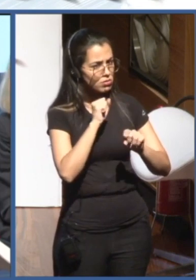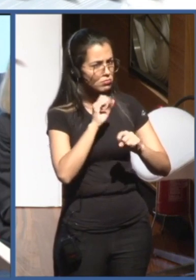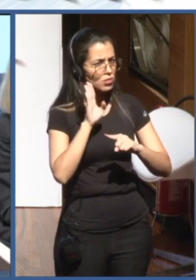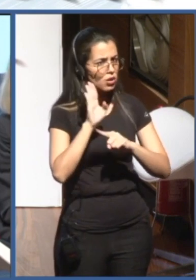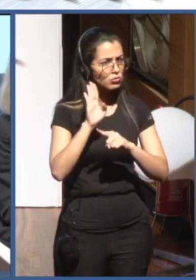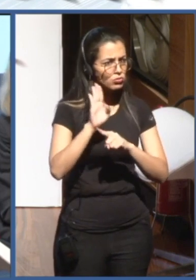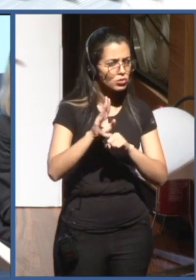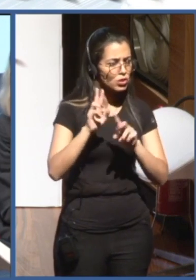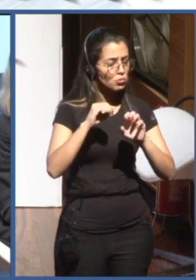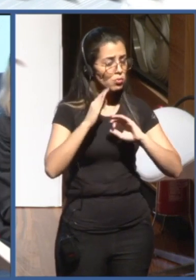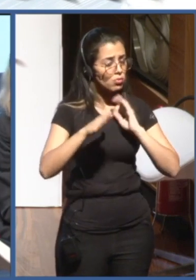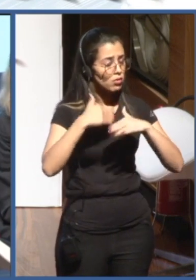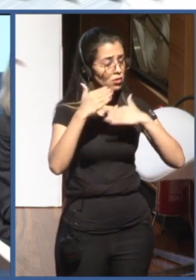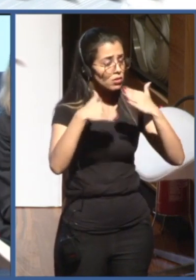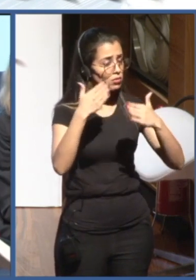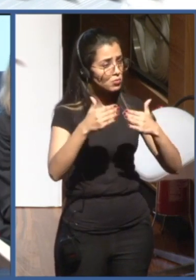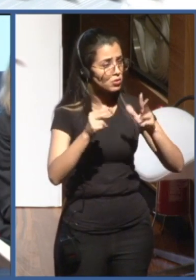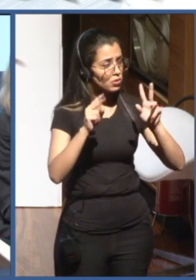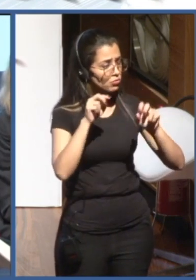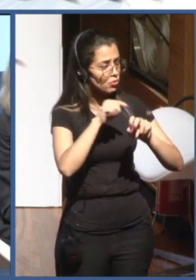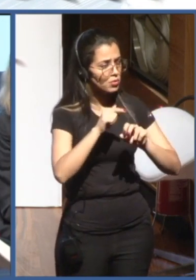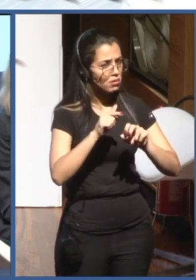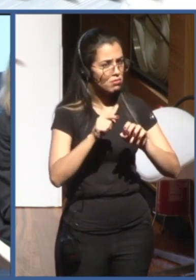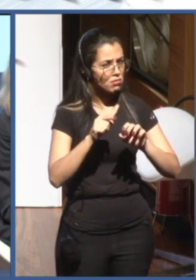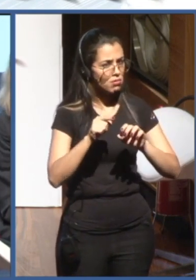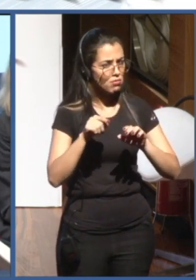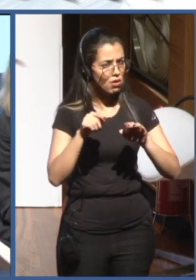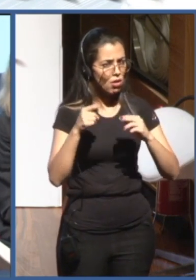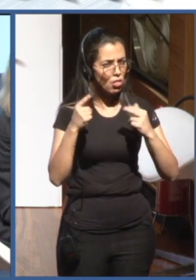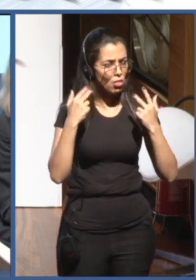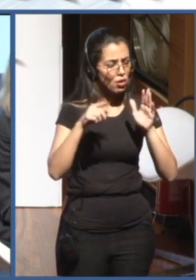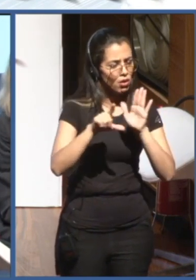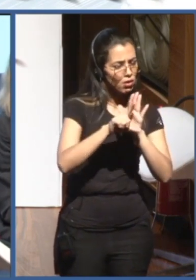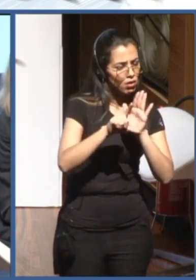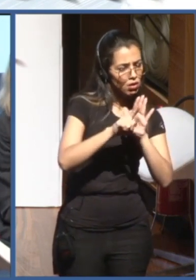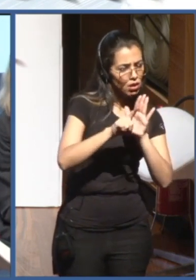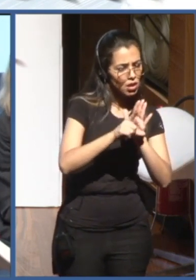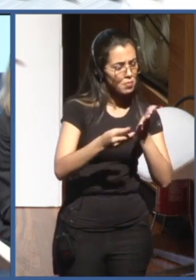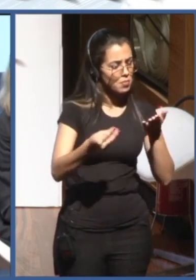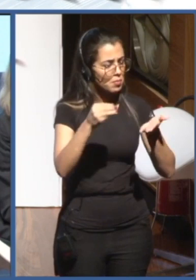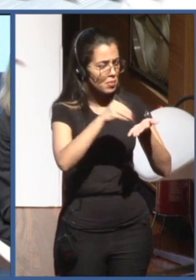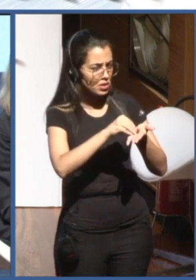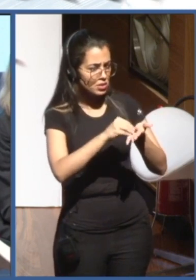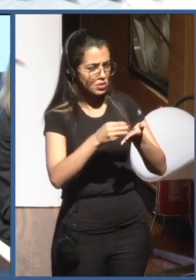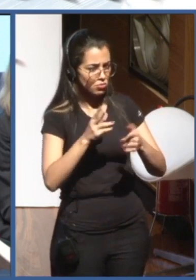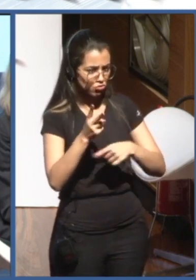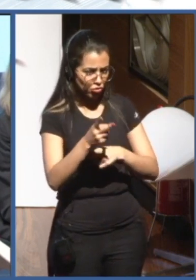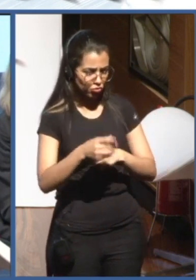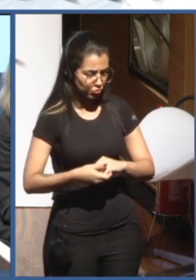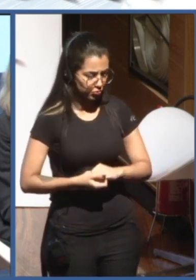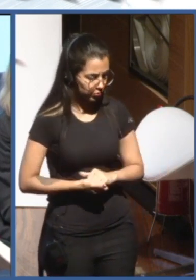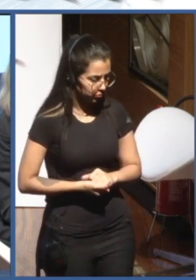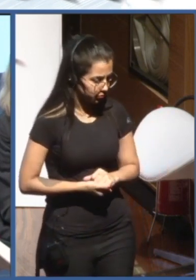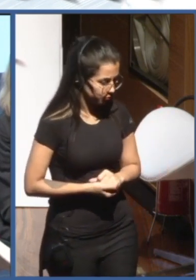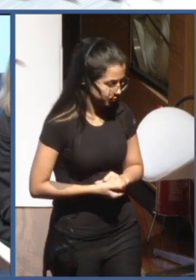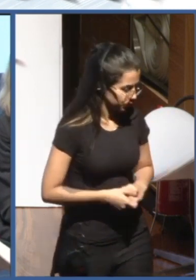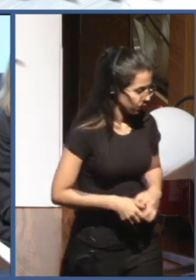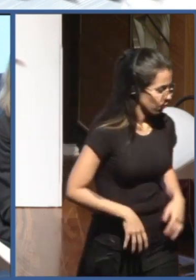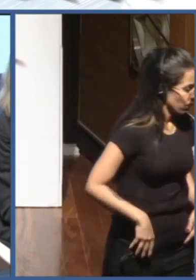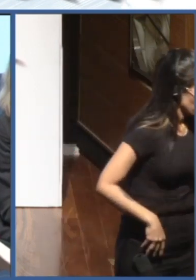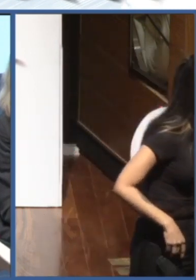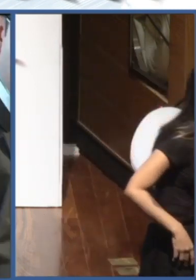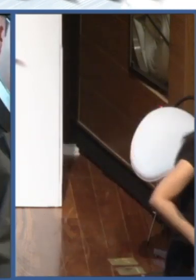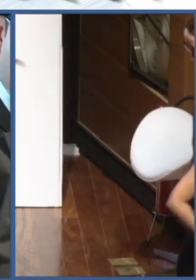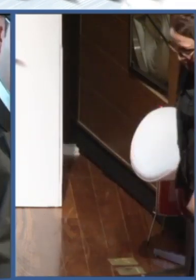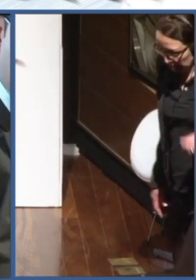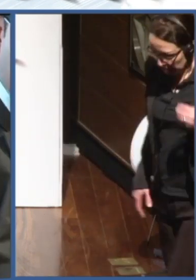this normative instrument on ethics or the implementation of these principles later. So thank you. Thank First of all, thank you for the